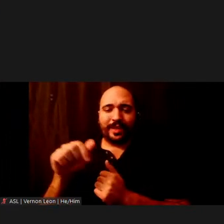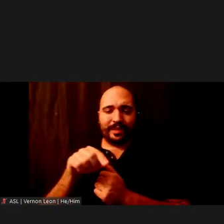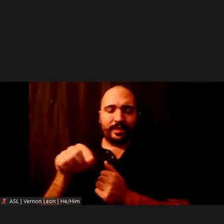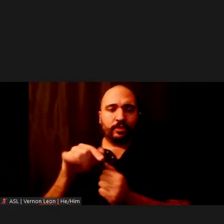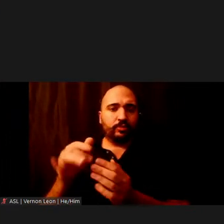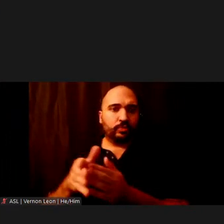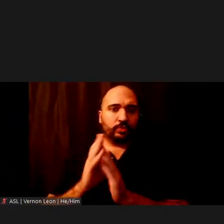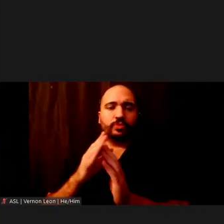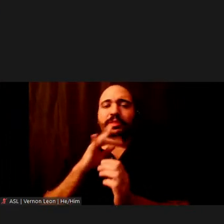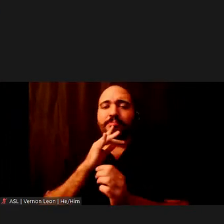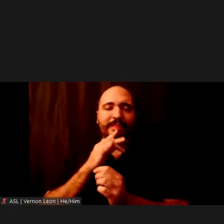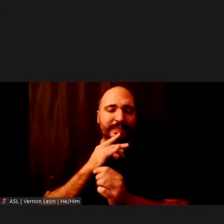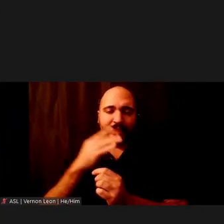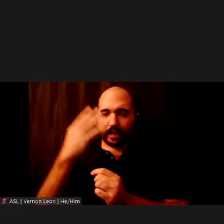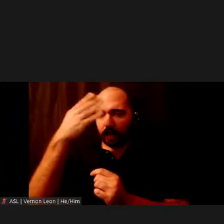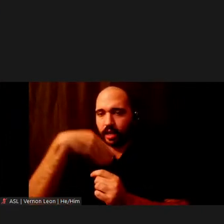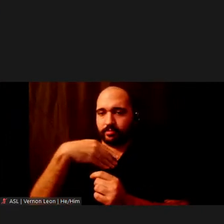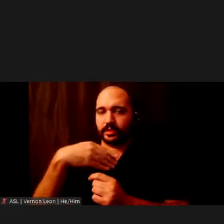speak anonymously.